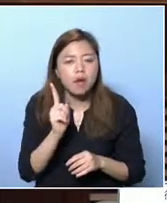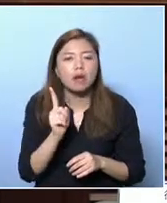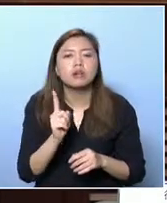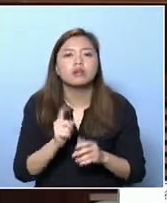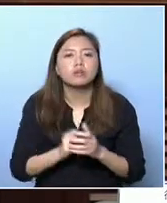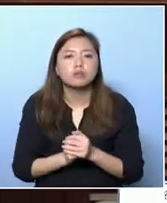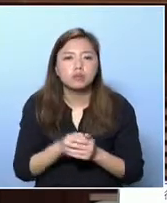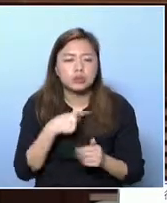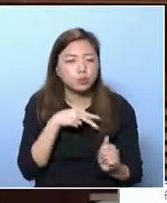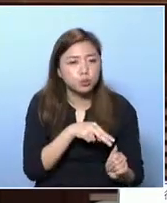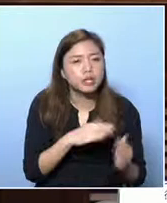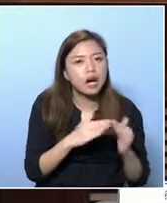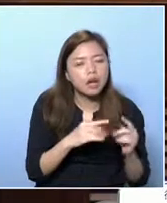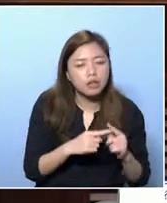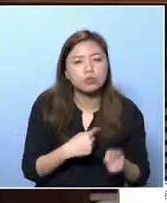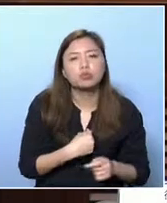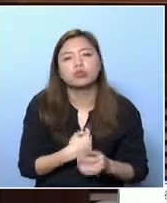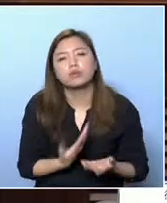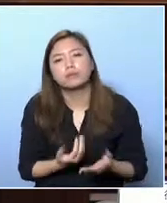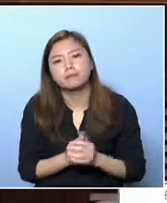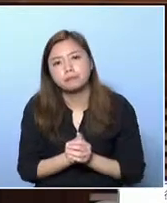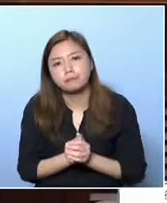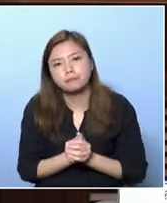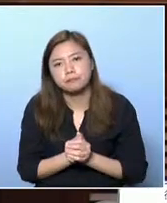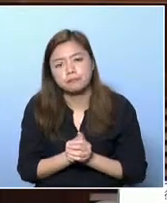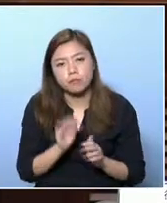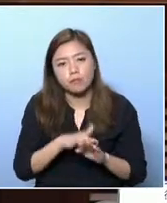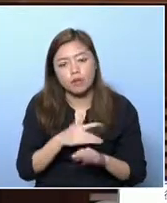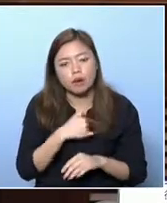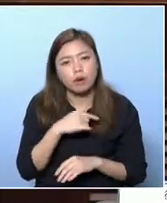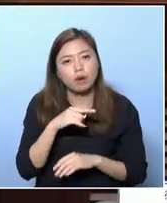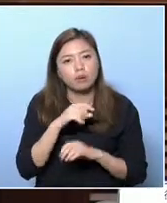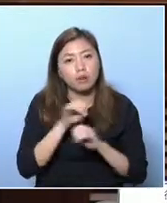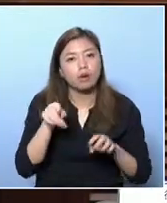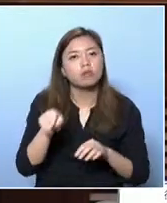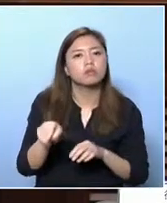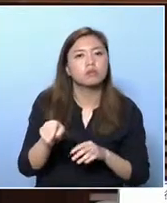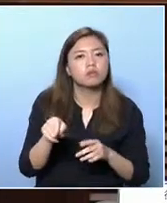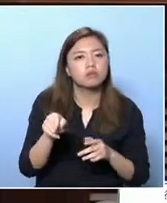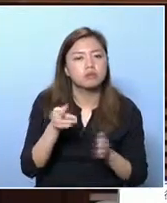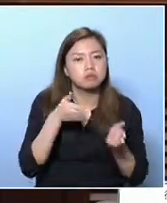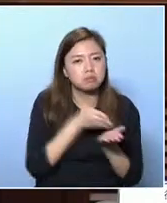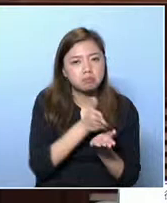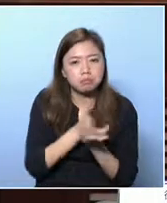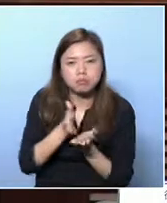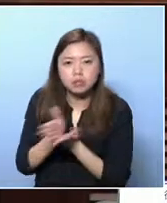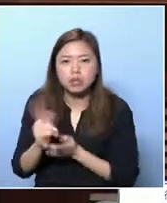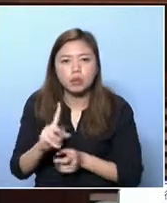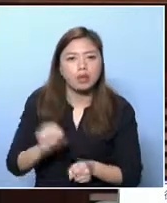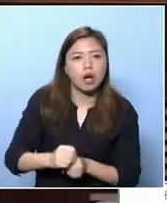address the poverty question, such as women who have to take care of the